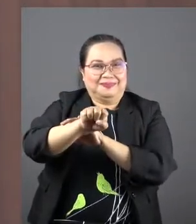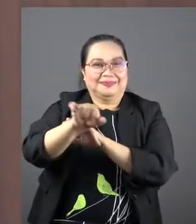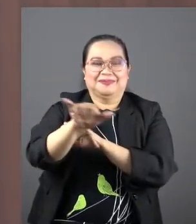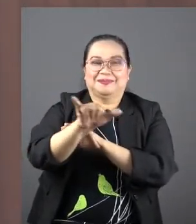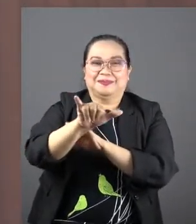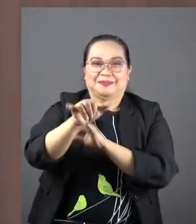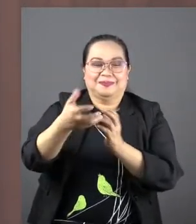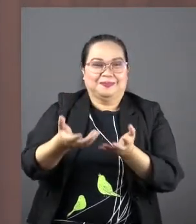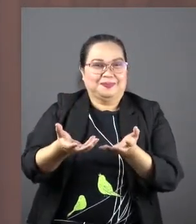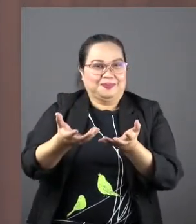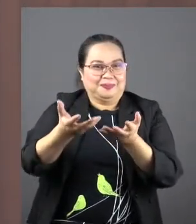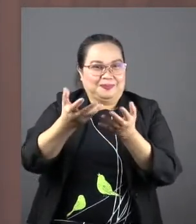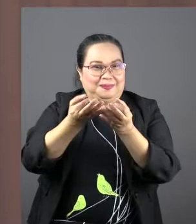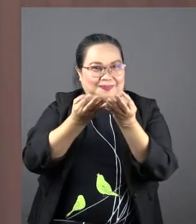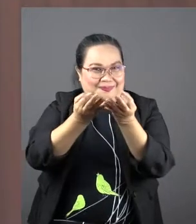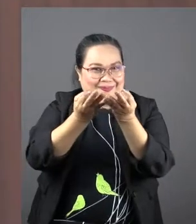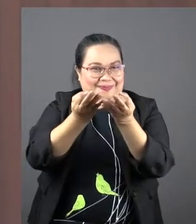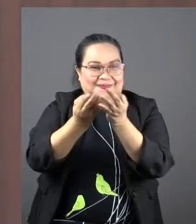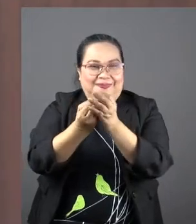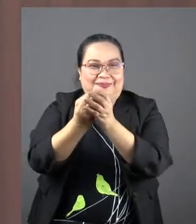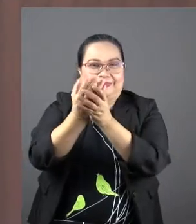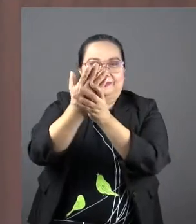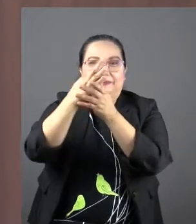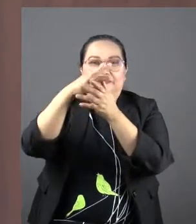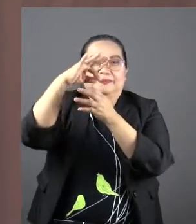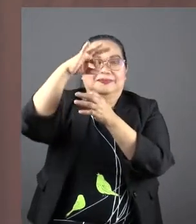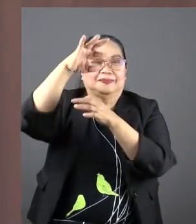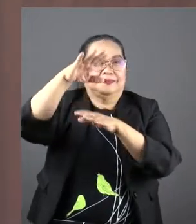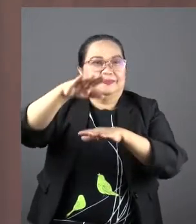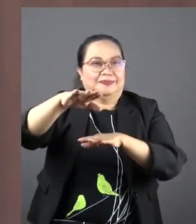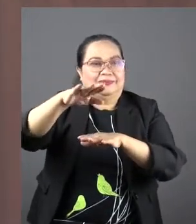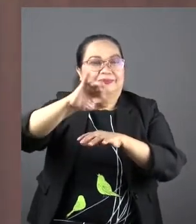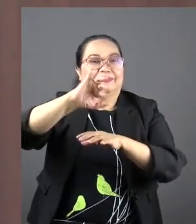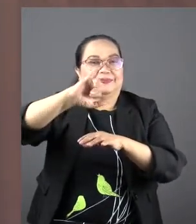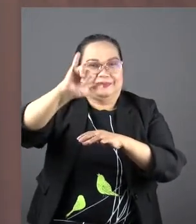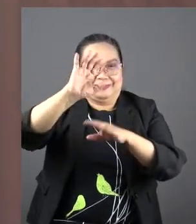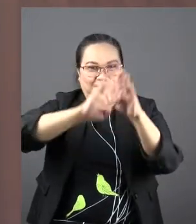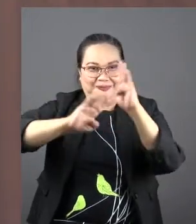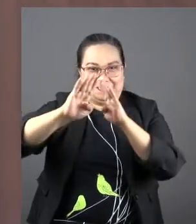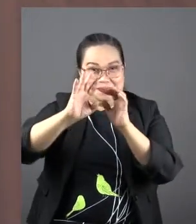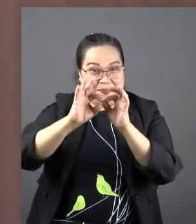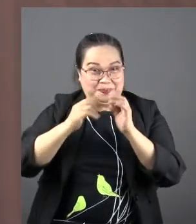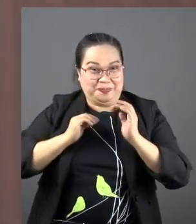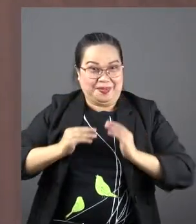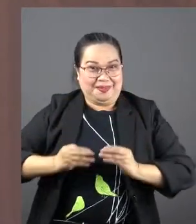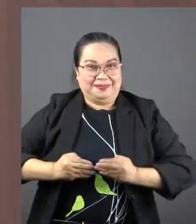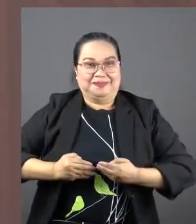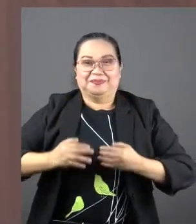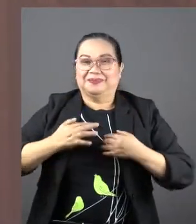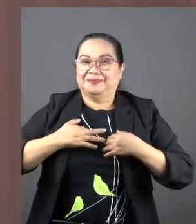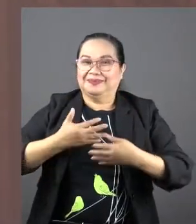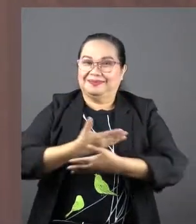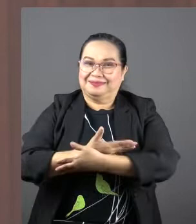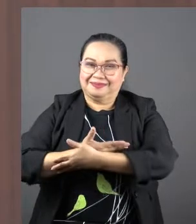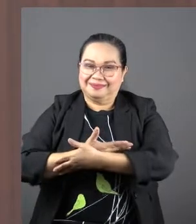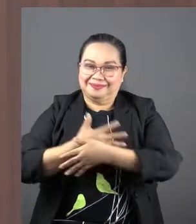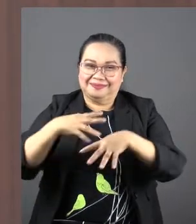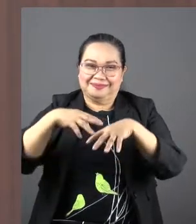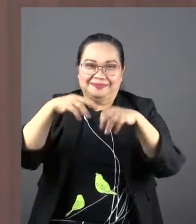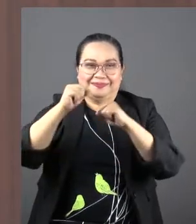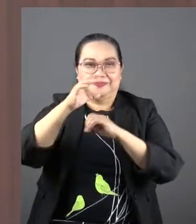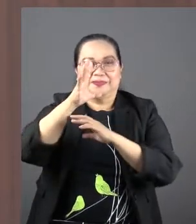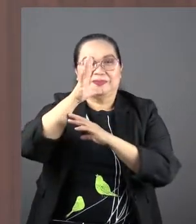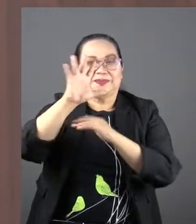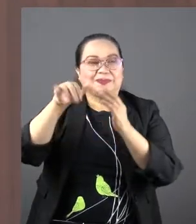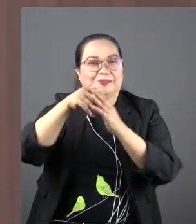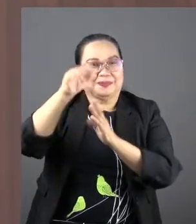And raising that spiritual child is as difficult as raising a biological child. So later, biological, adoptive, and spiritual moms,